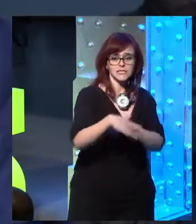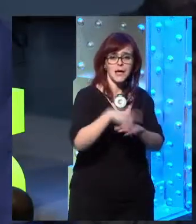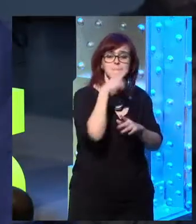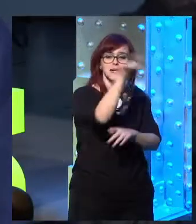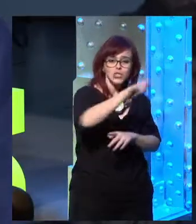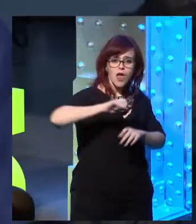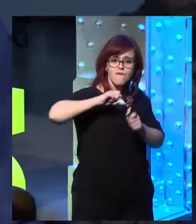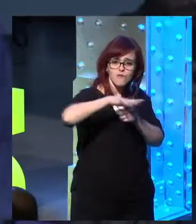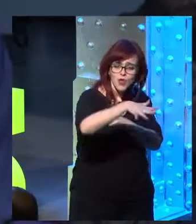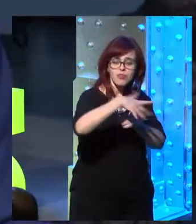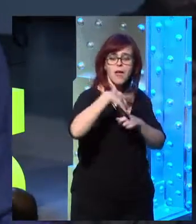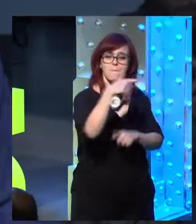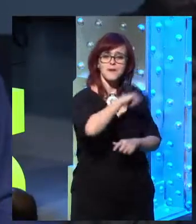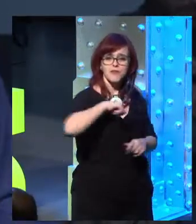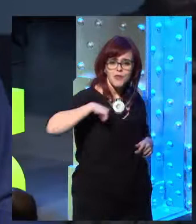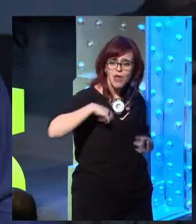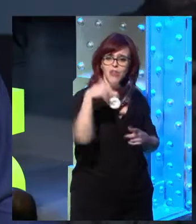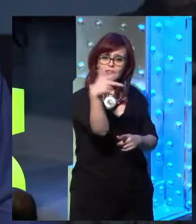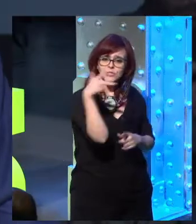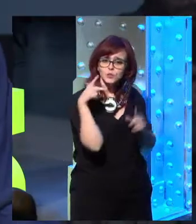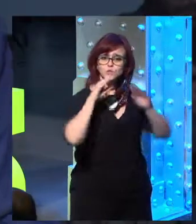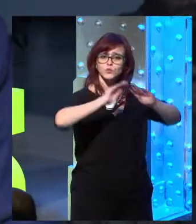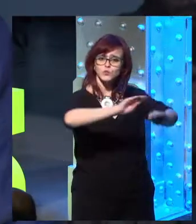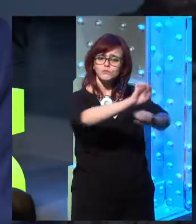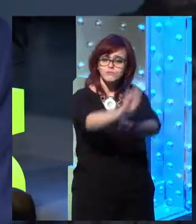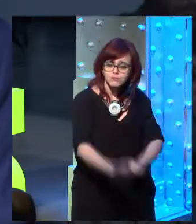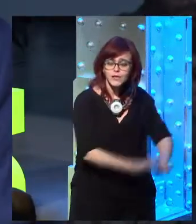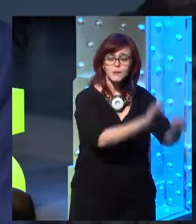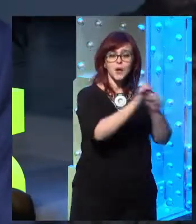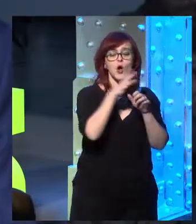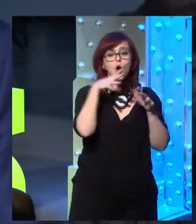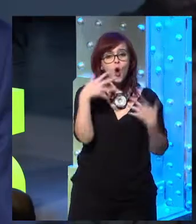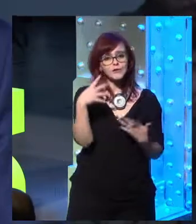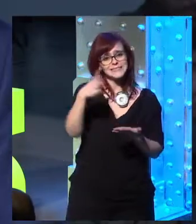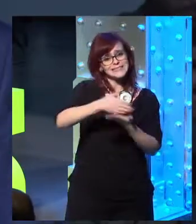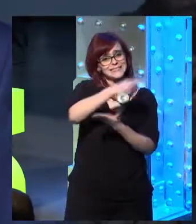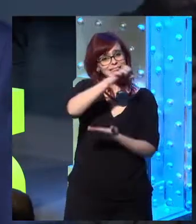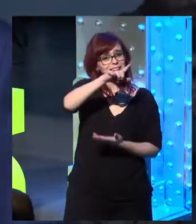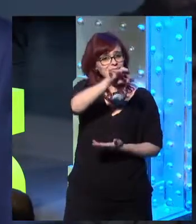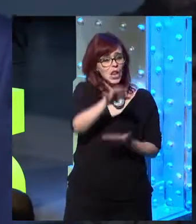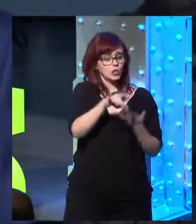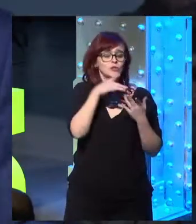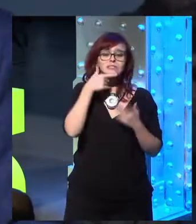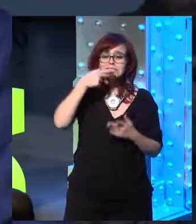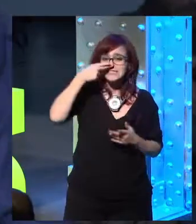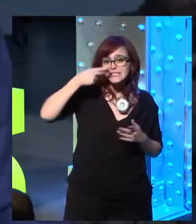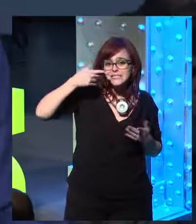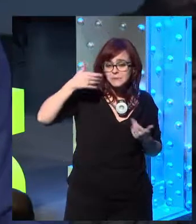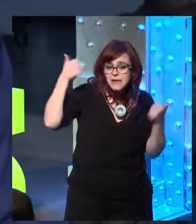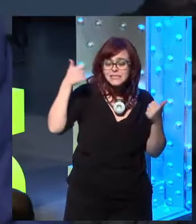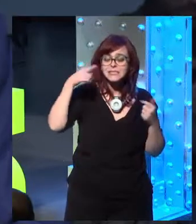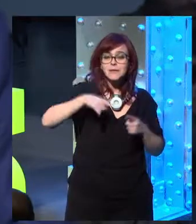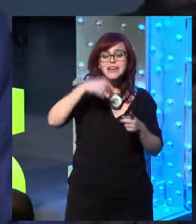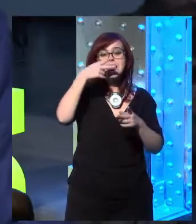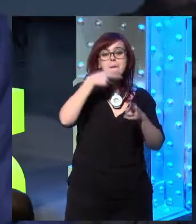and their rights. And this is also changing, and this is why we think that TELUS today makes more sense than ever. This is